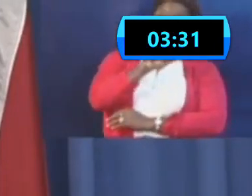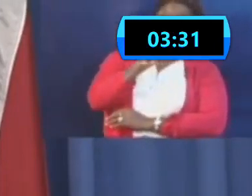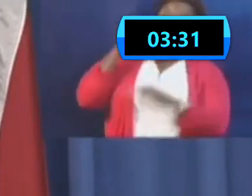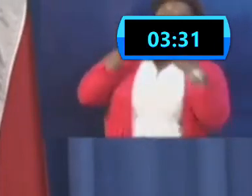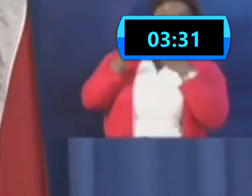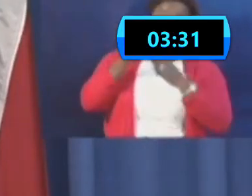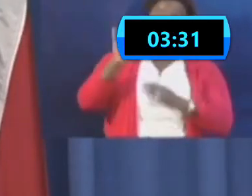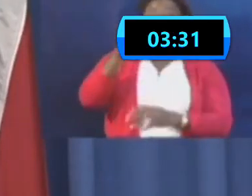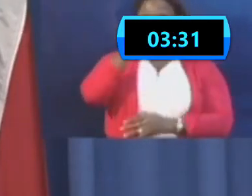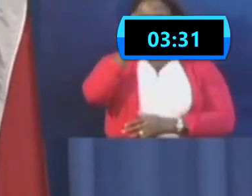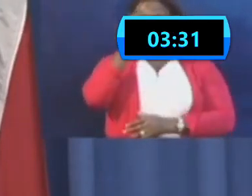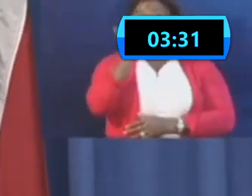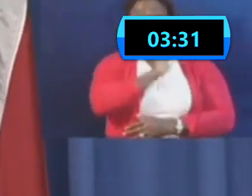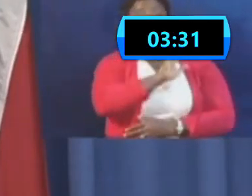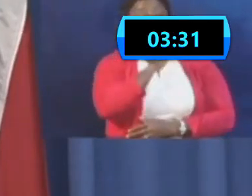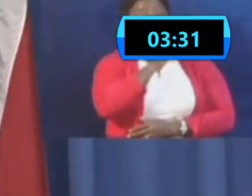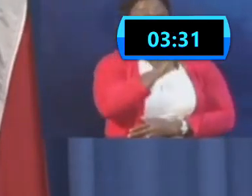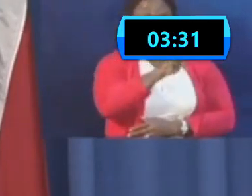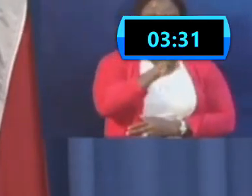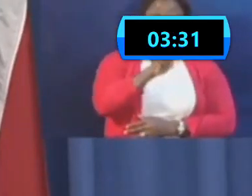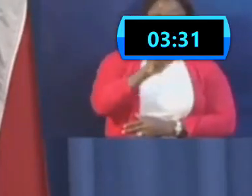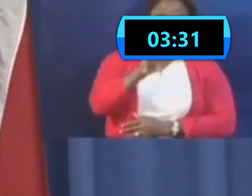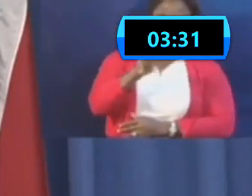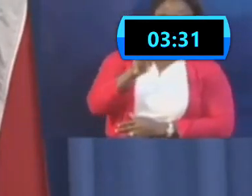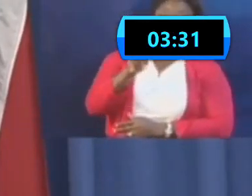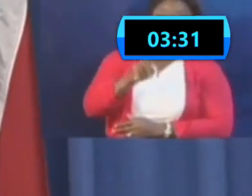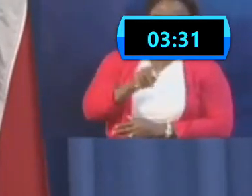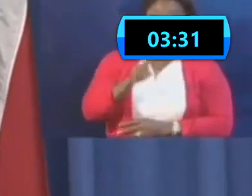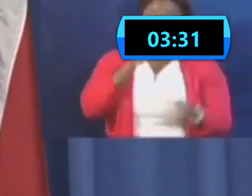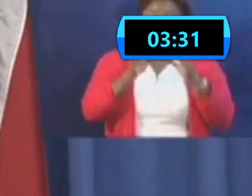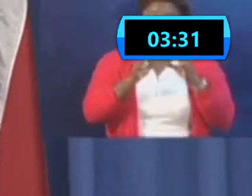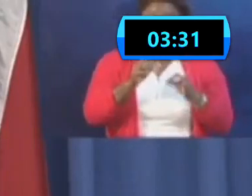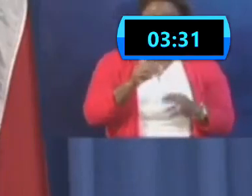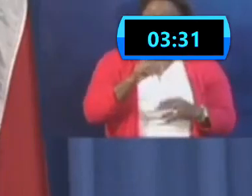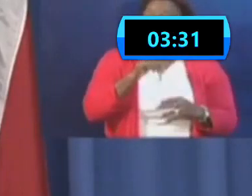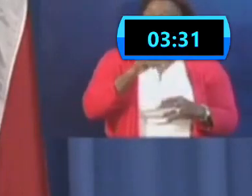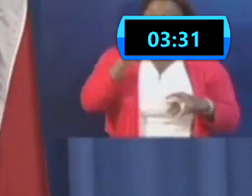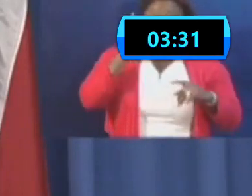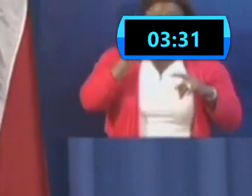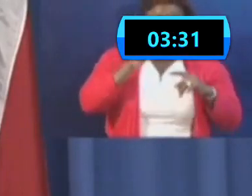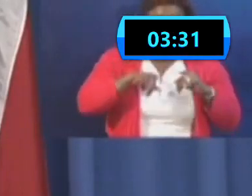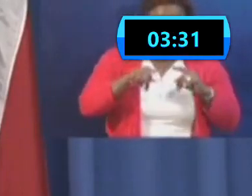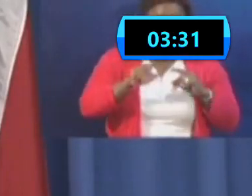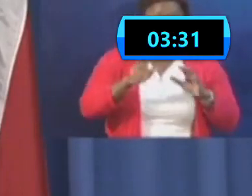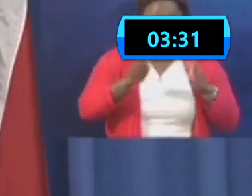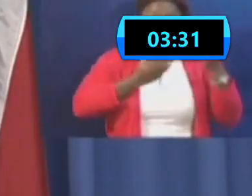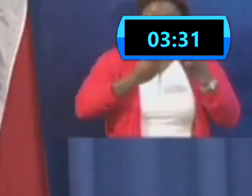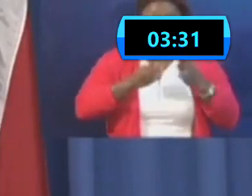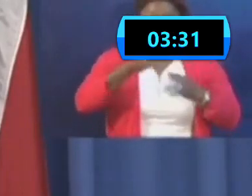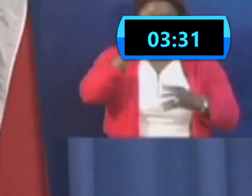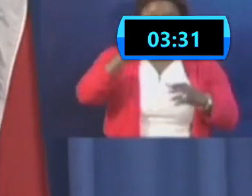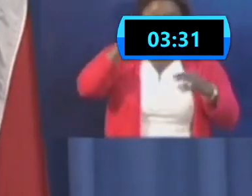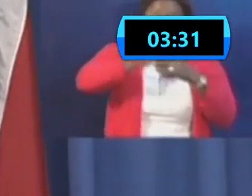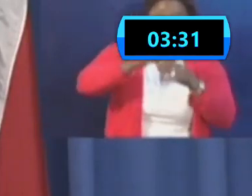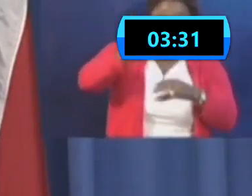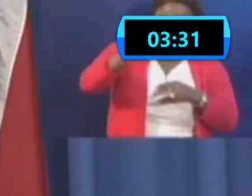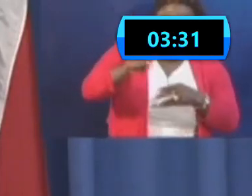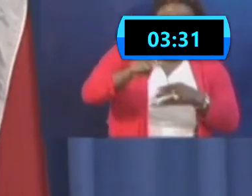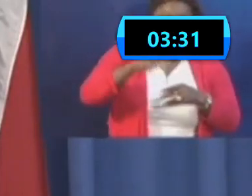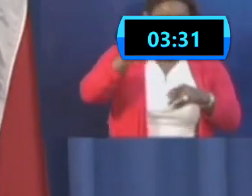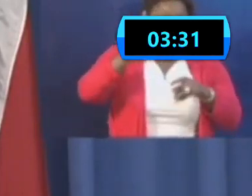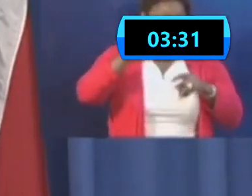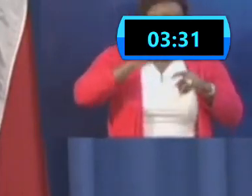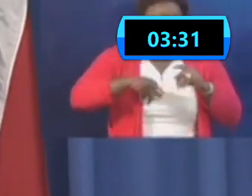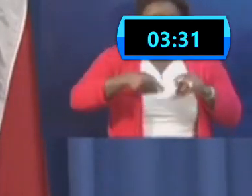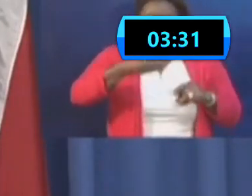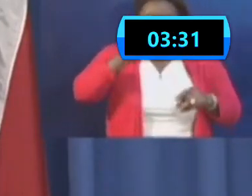we asked, as the regulations stand, you're not allowed to serve the drinks inside. You're not allowed to consume them